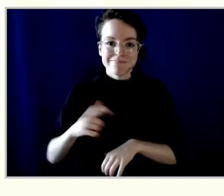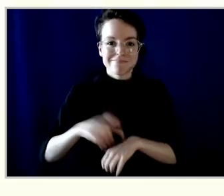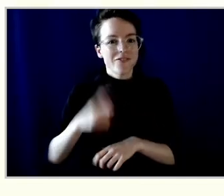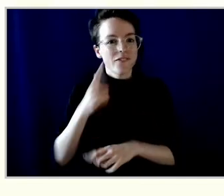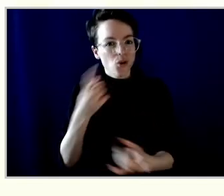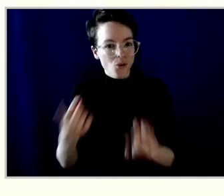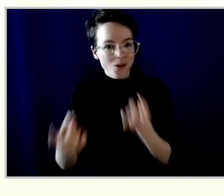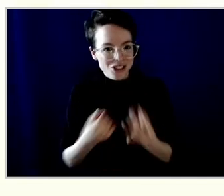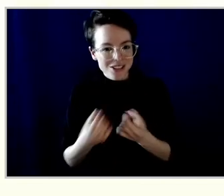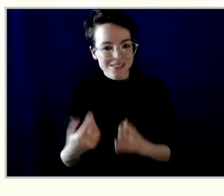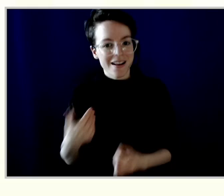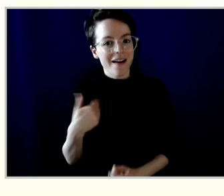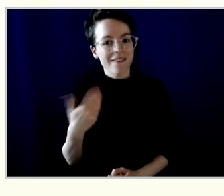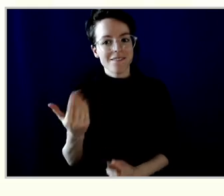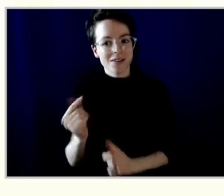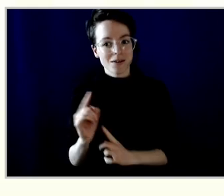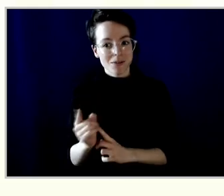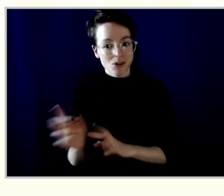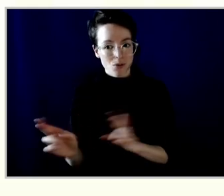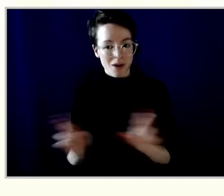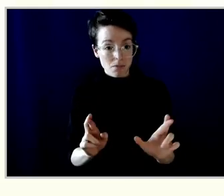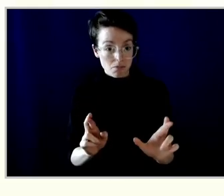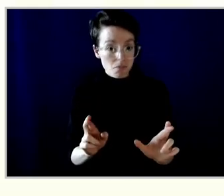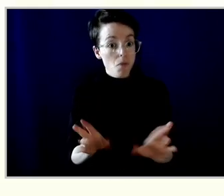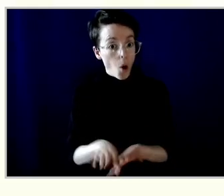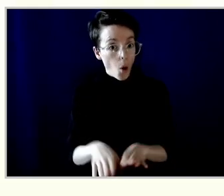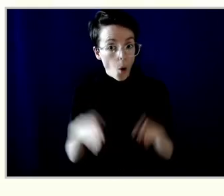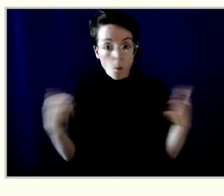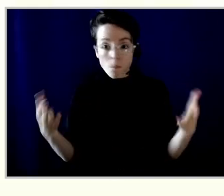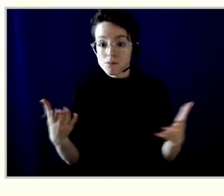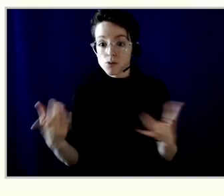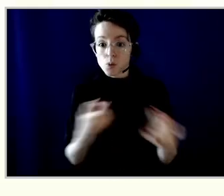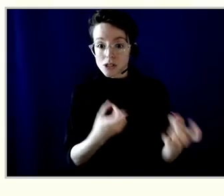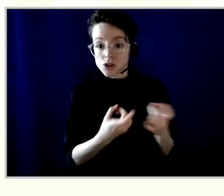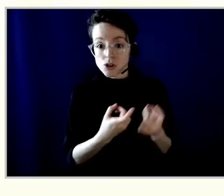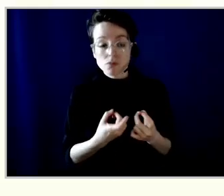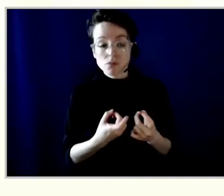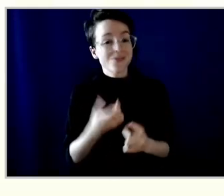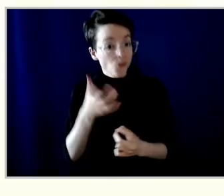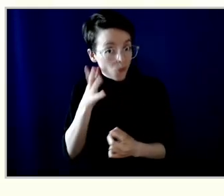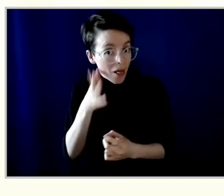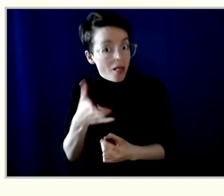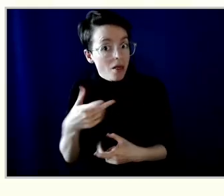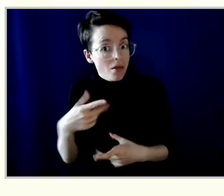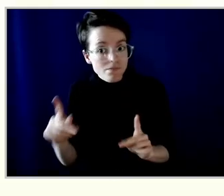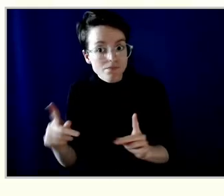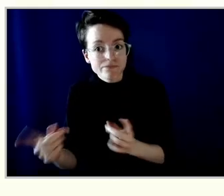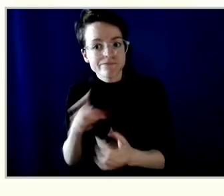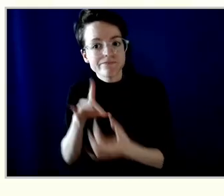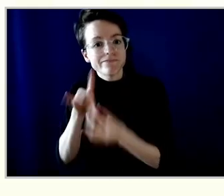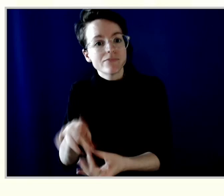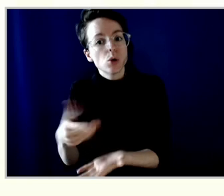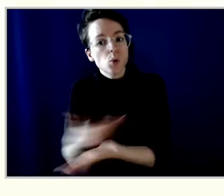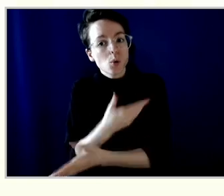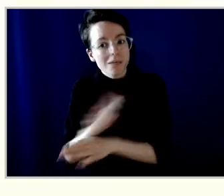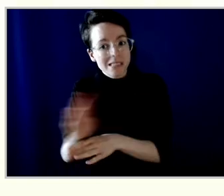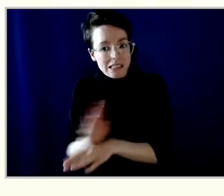including new business. And I will once again hand it over to Scott to help us moderate this portion of the meeting.